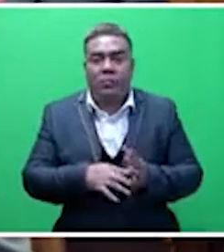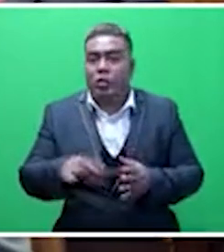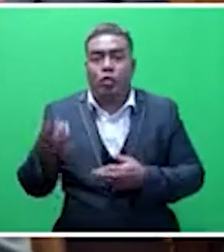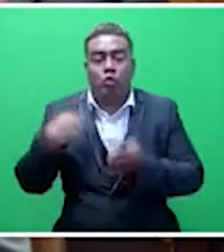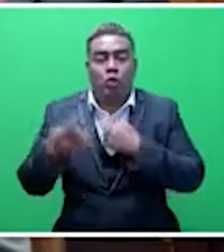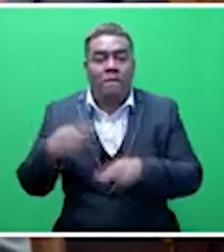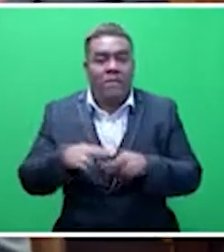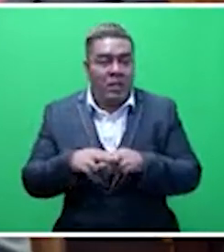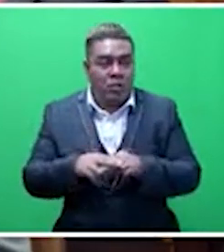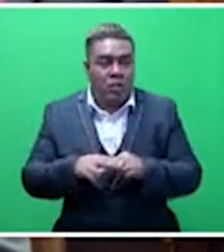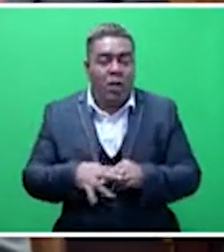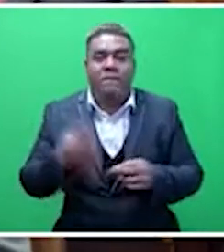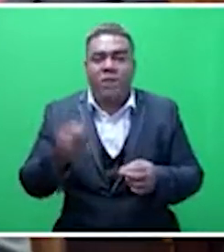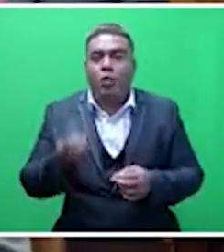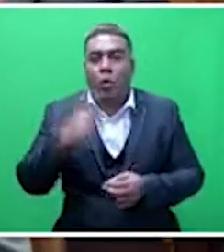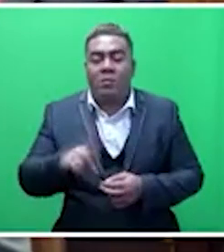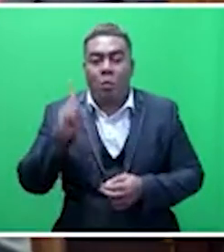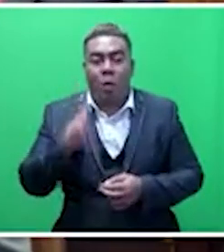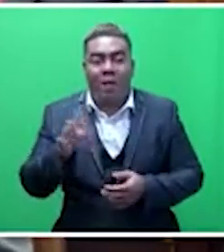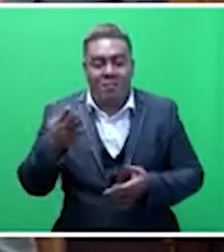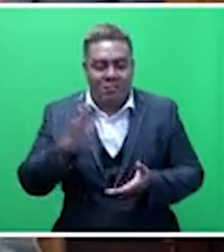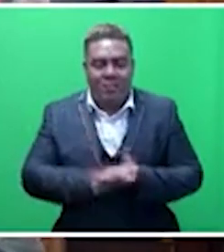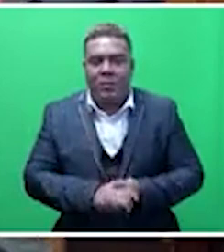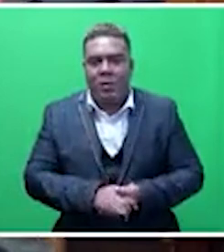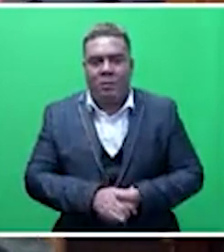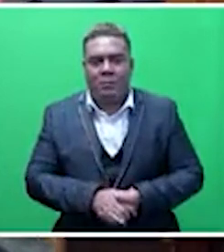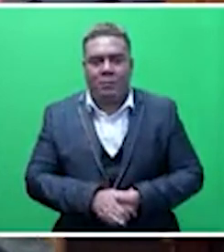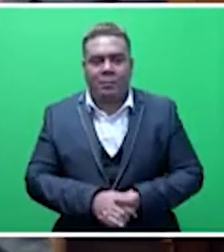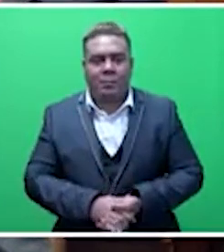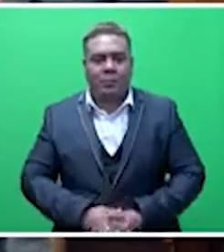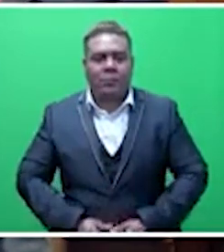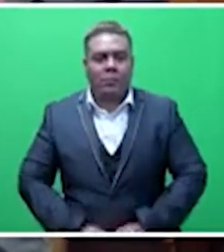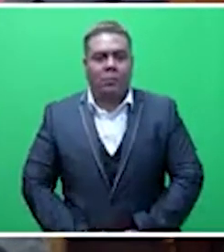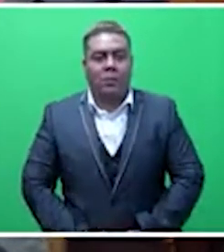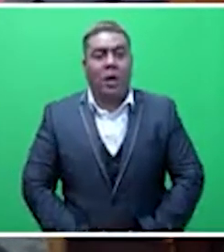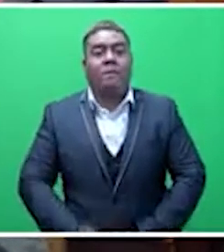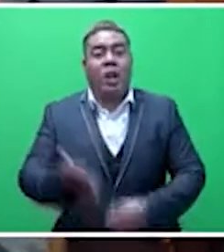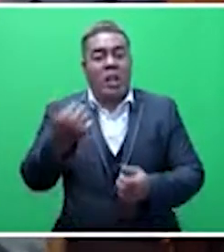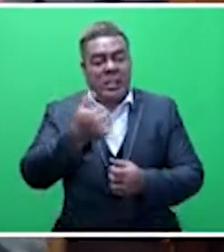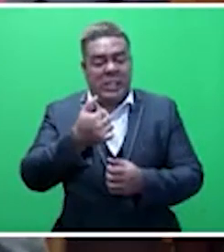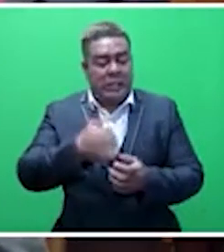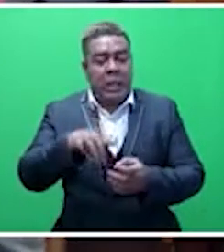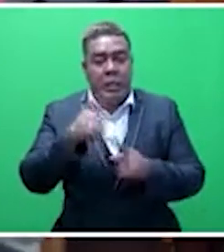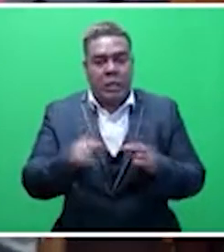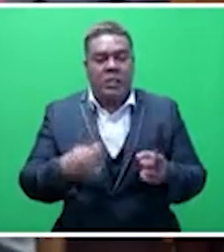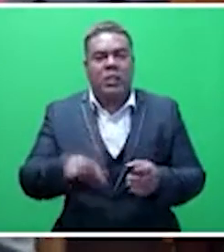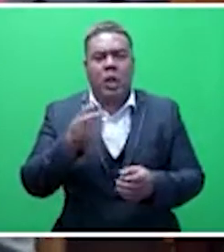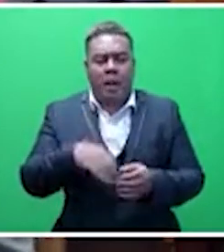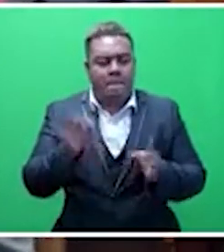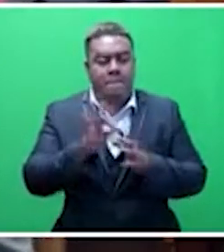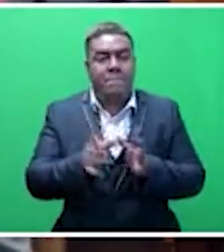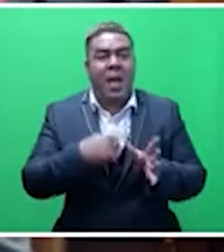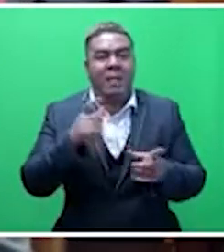Fiji have we had 21 items zero rated at best. And not only those six items, things like sanitary